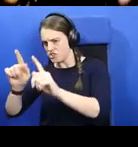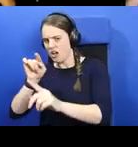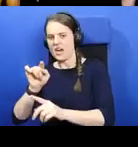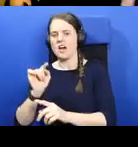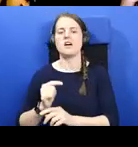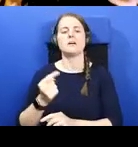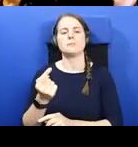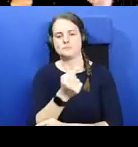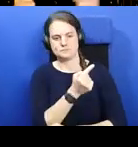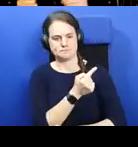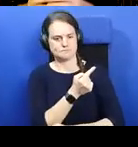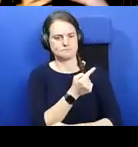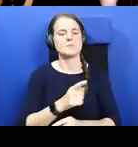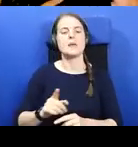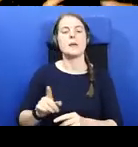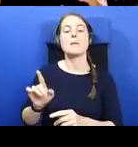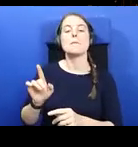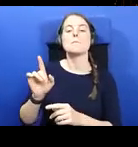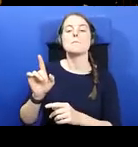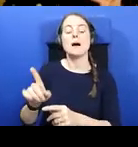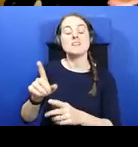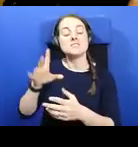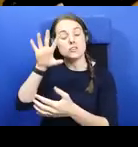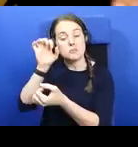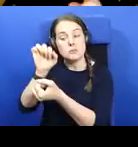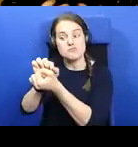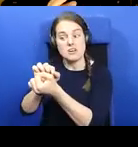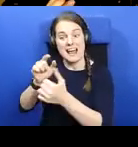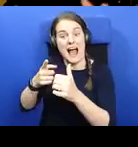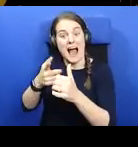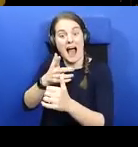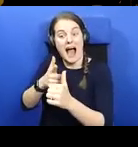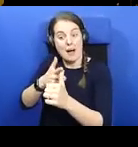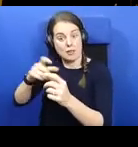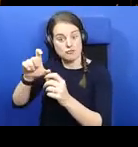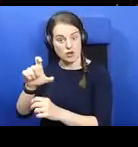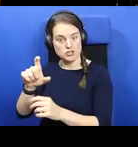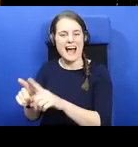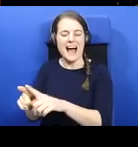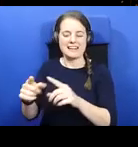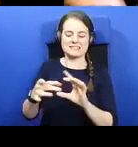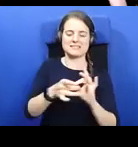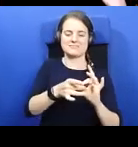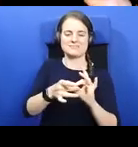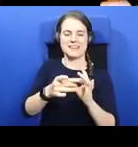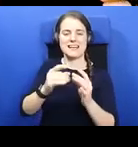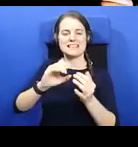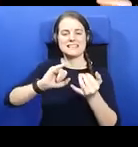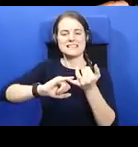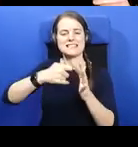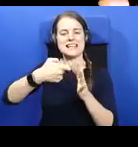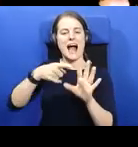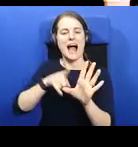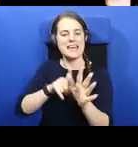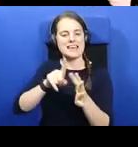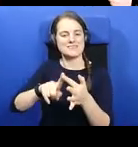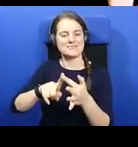Skye. And again if you looked at your map of Scotland you would see why, because Skye is very close to Applecross. Again Skye